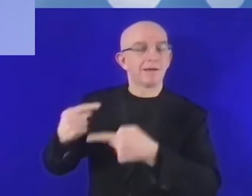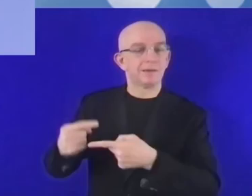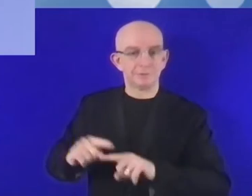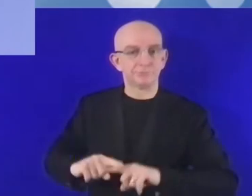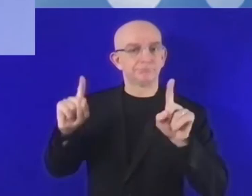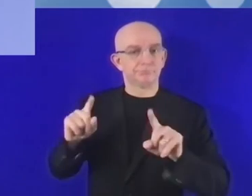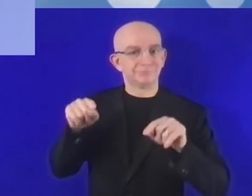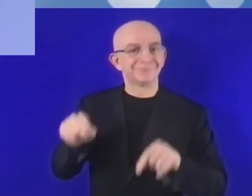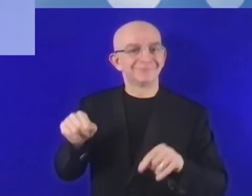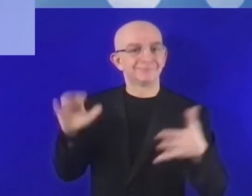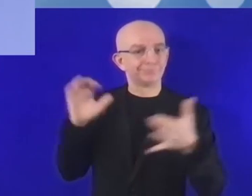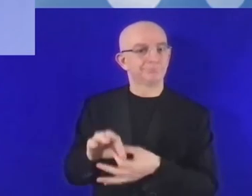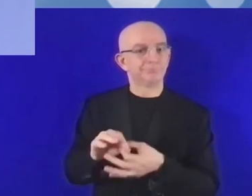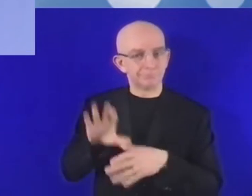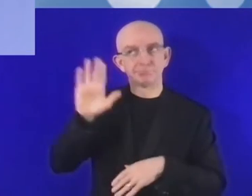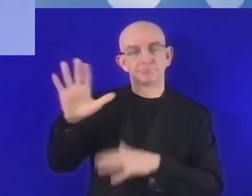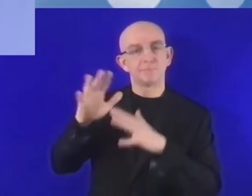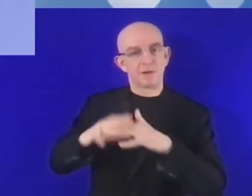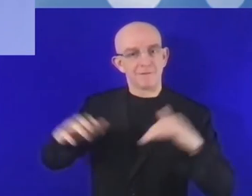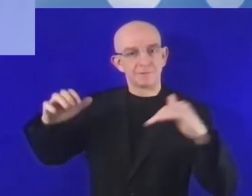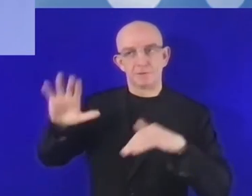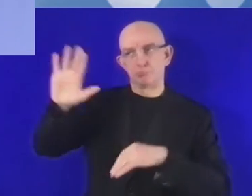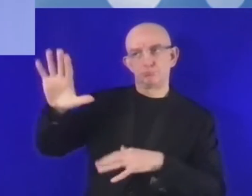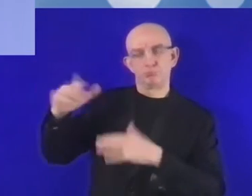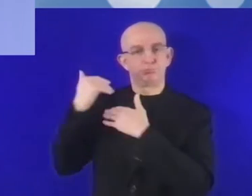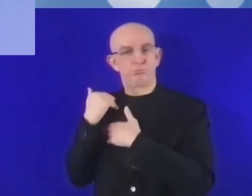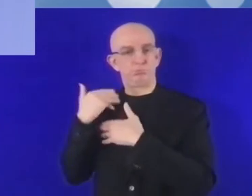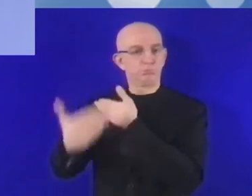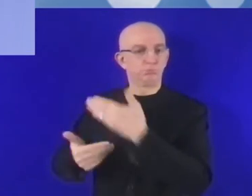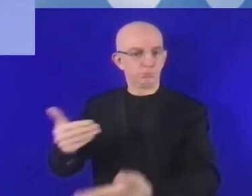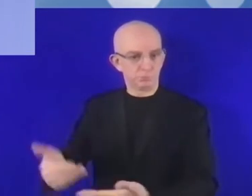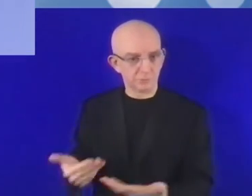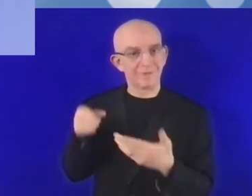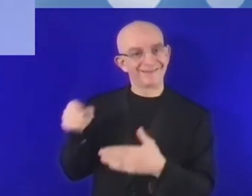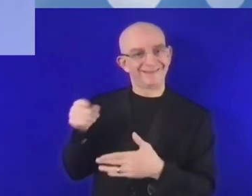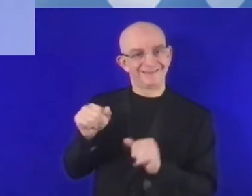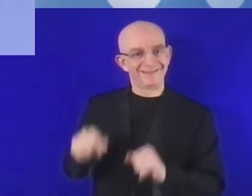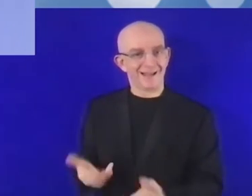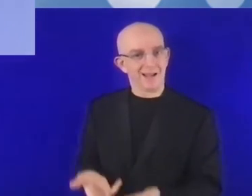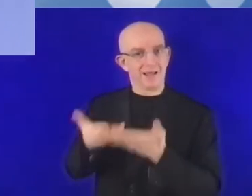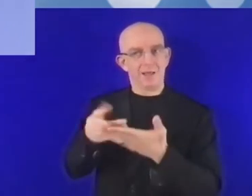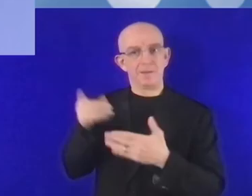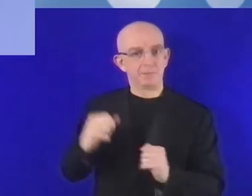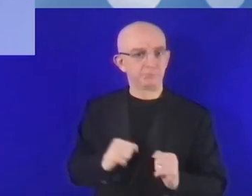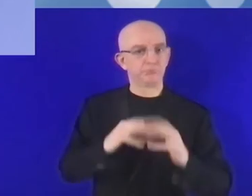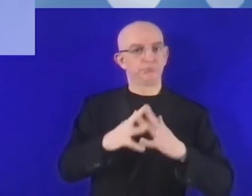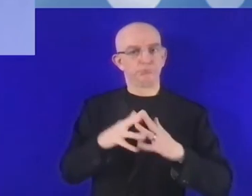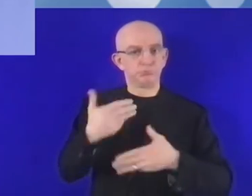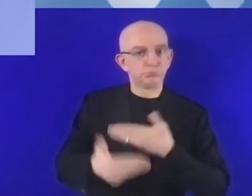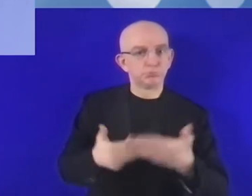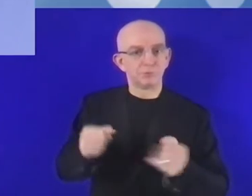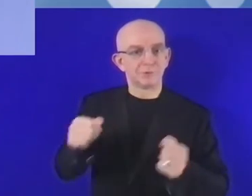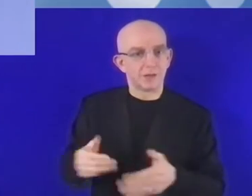using open data and contribute national development agendas. In general, we have to make